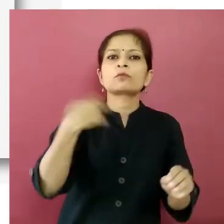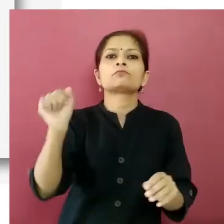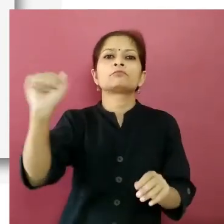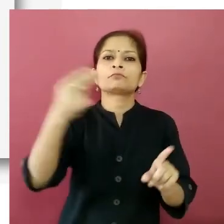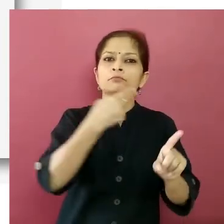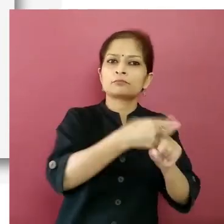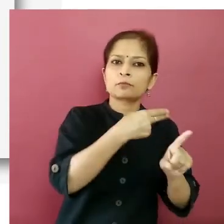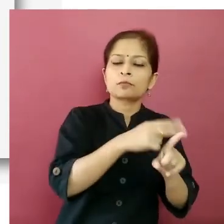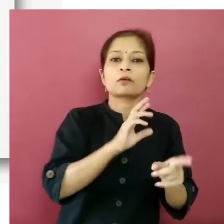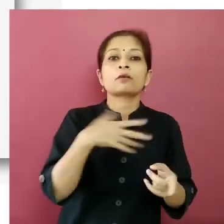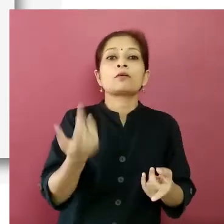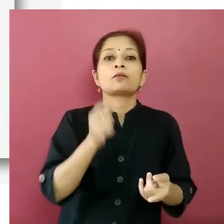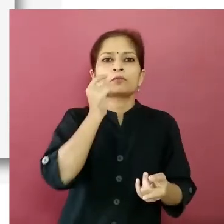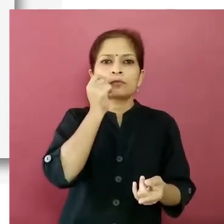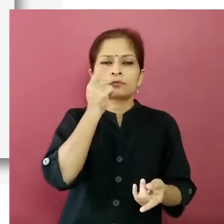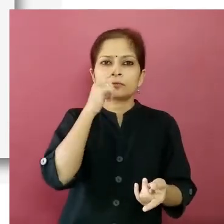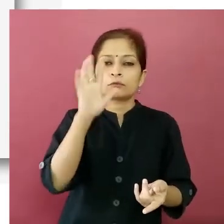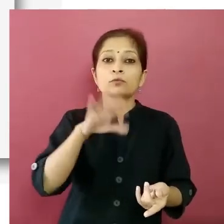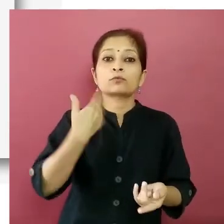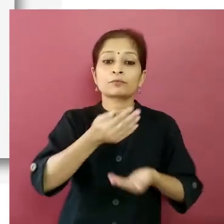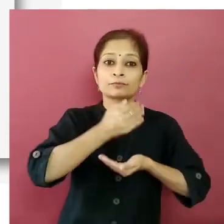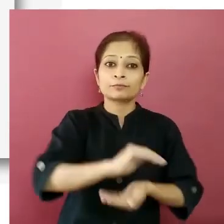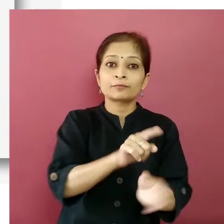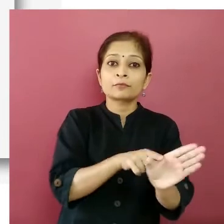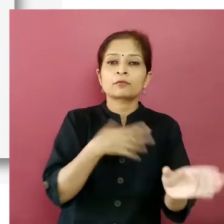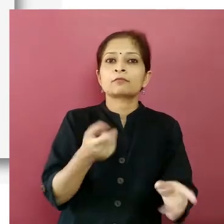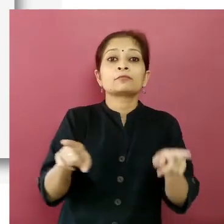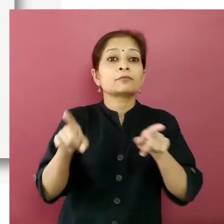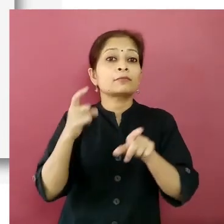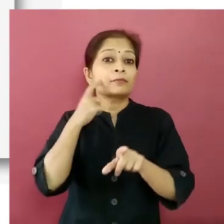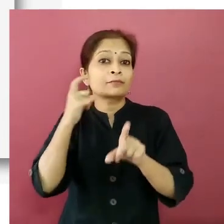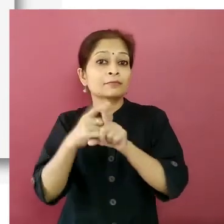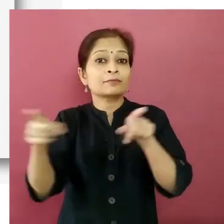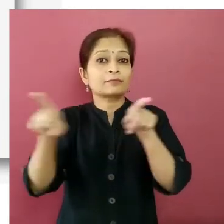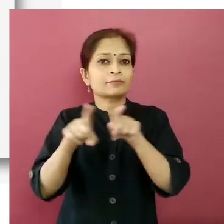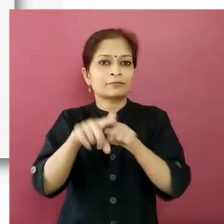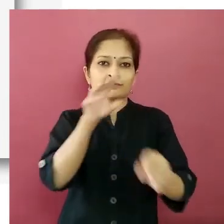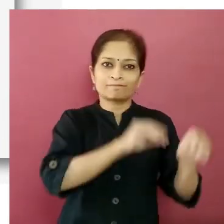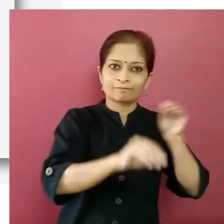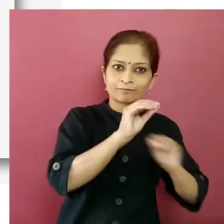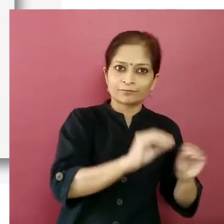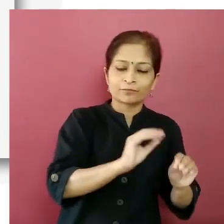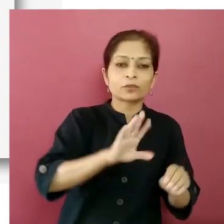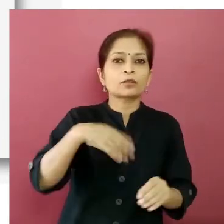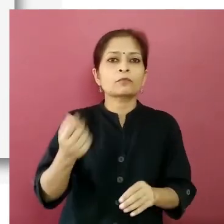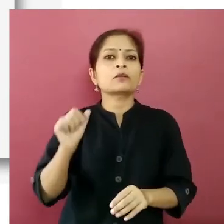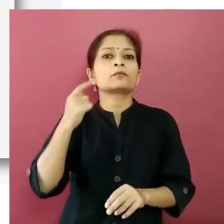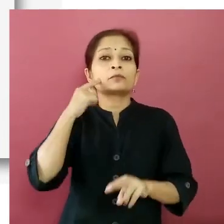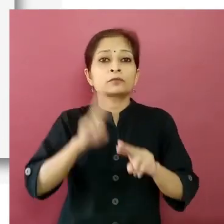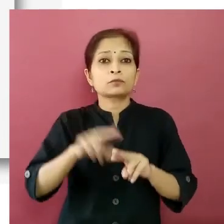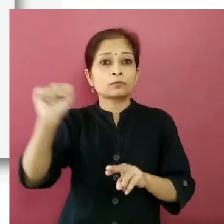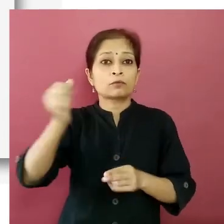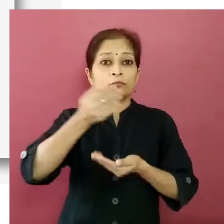name gender and year of birth as it appears on your photo ID proof if your birth year